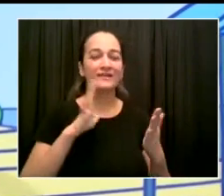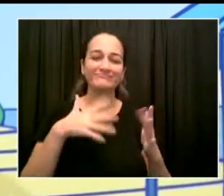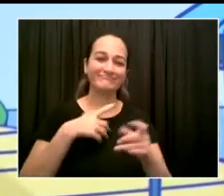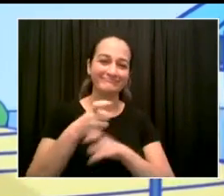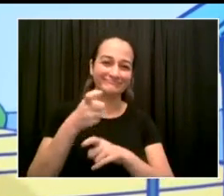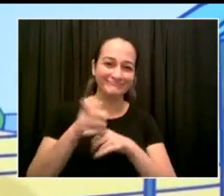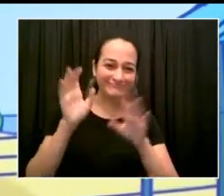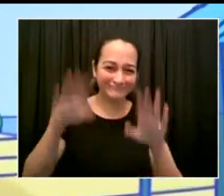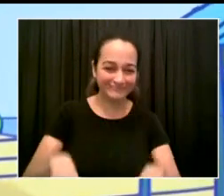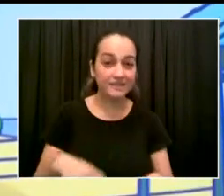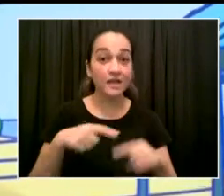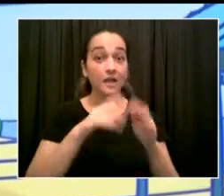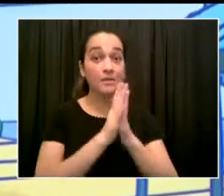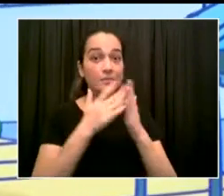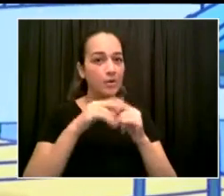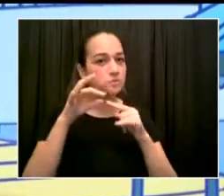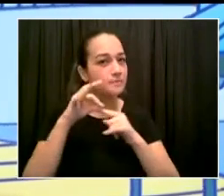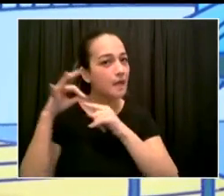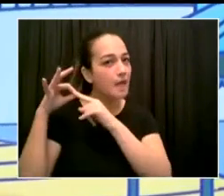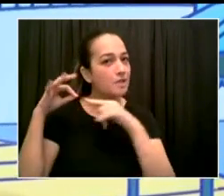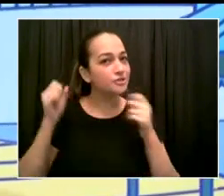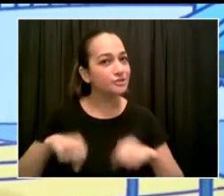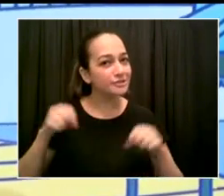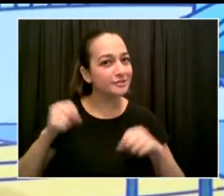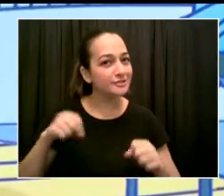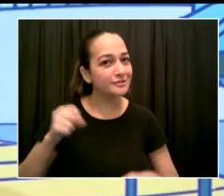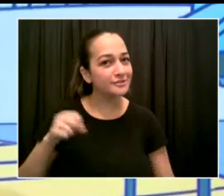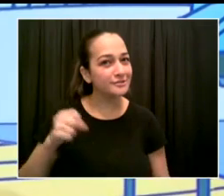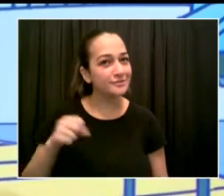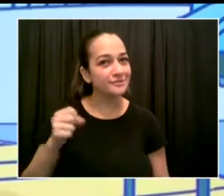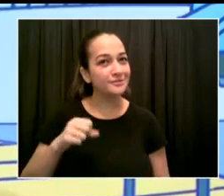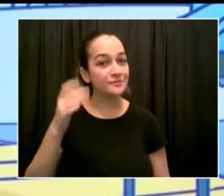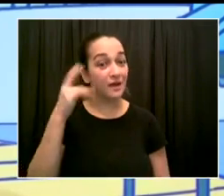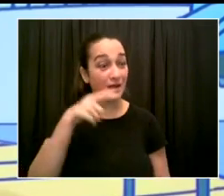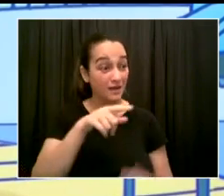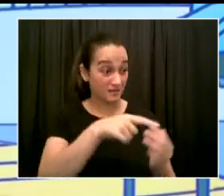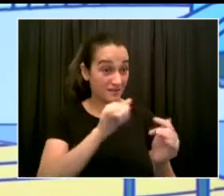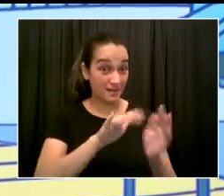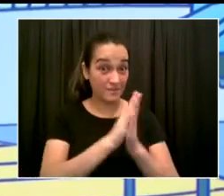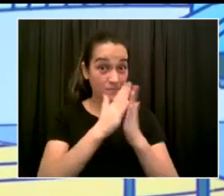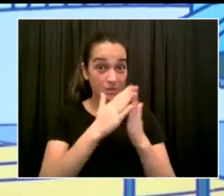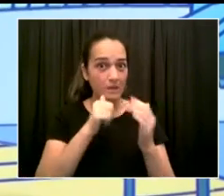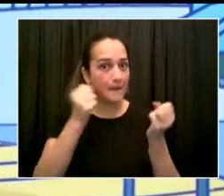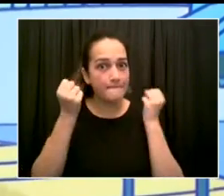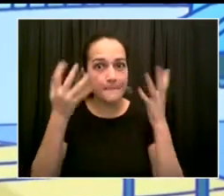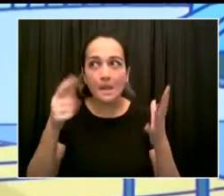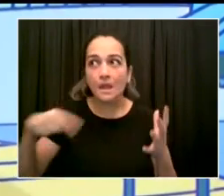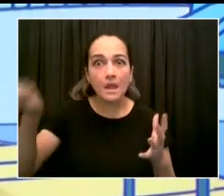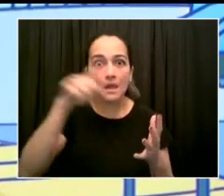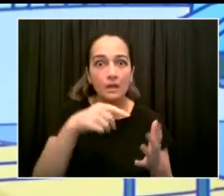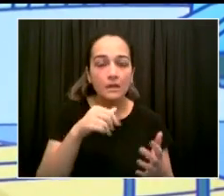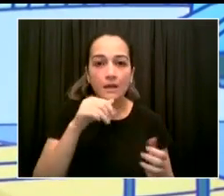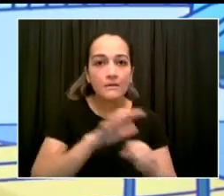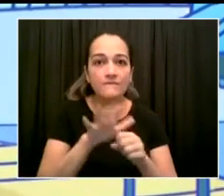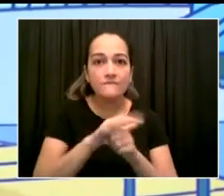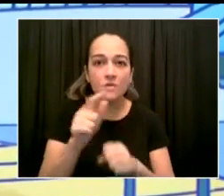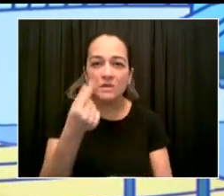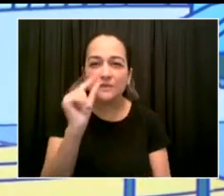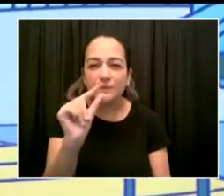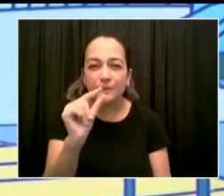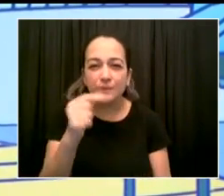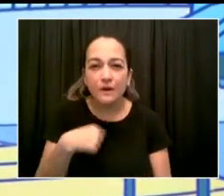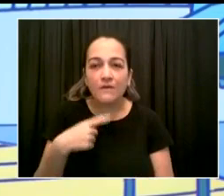It's really special. It's amazing. But you can't just get anywhere. You can only get it at a vaccination site,